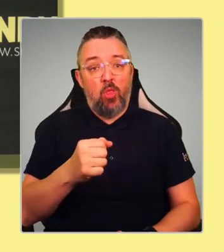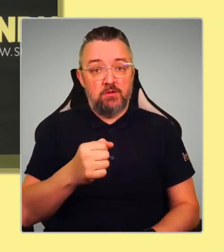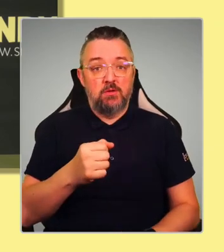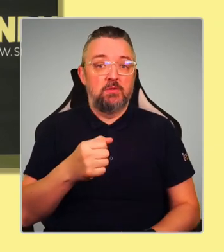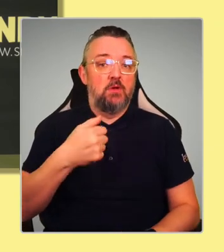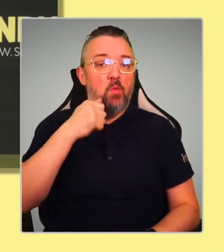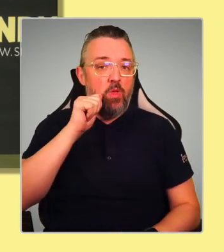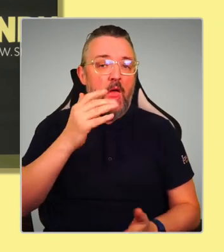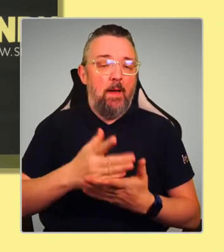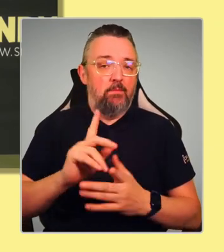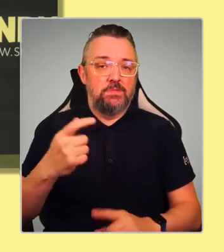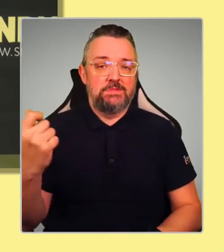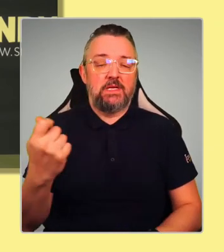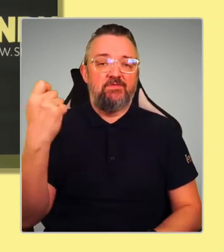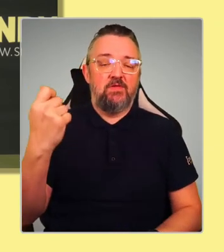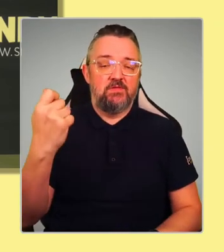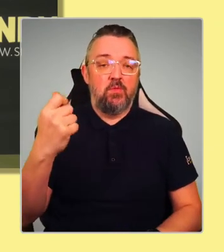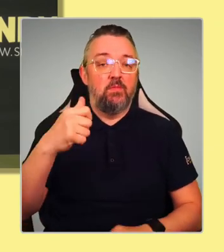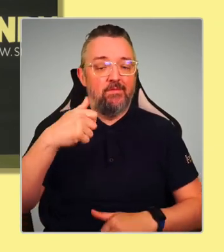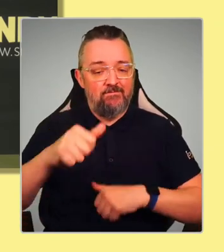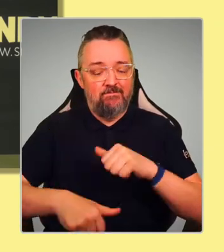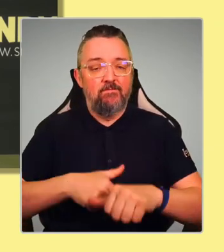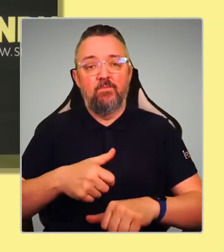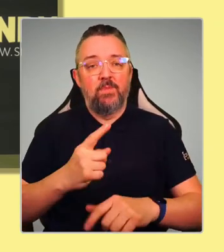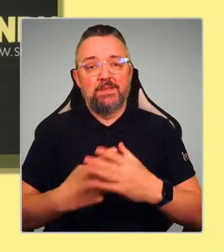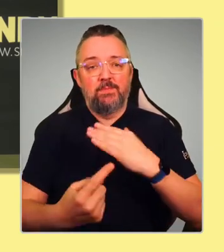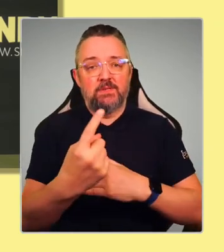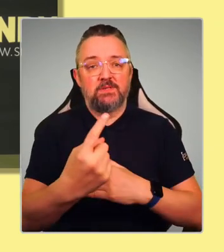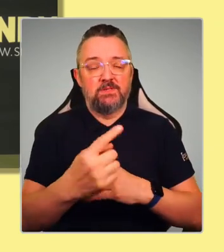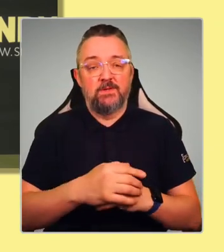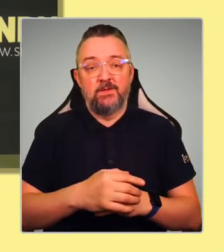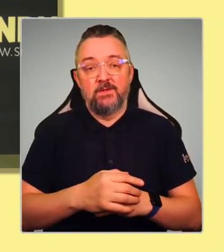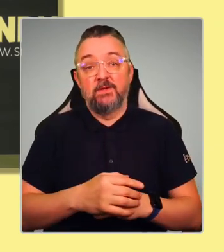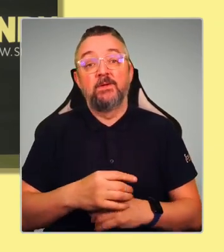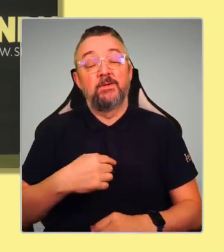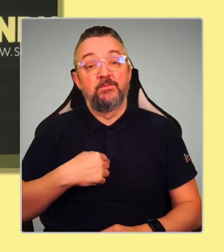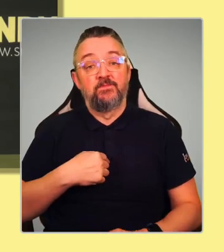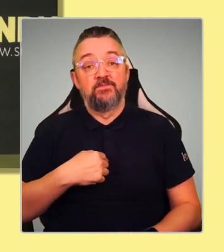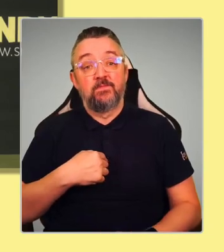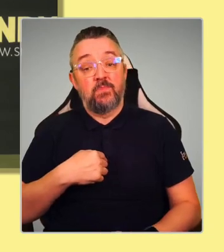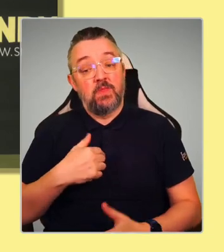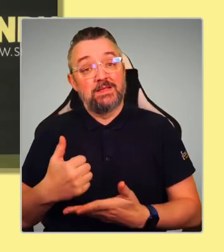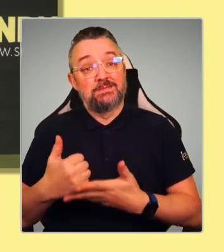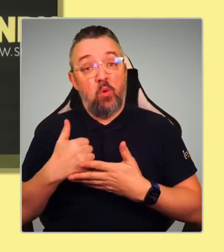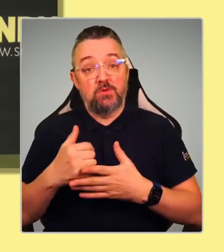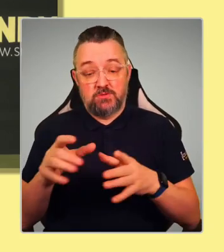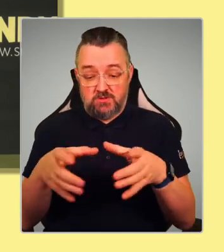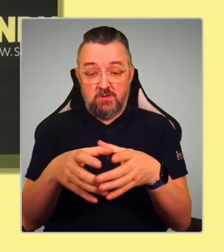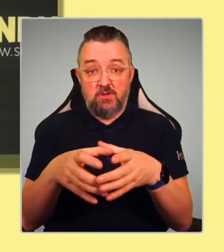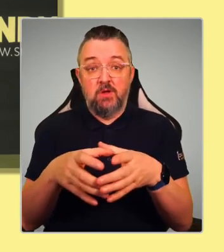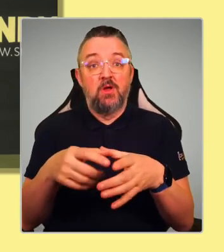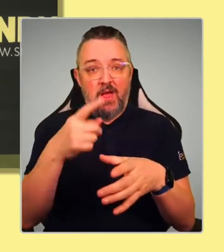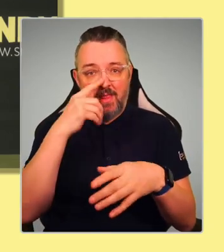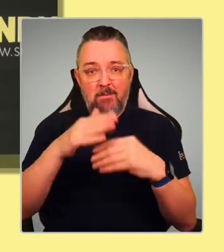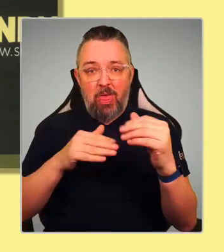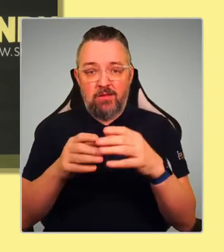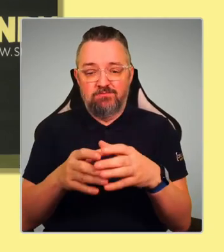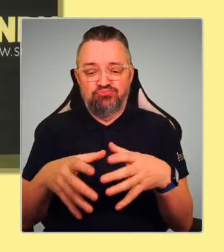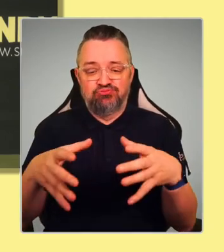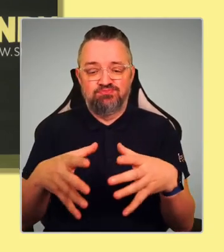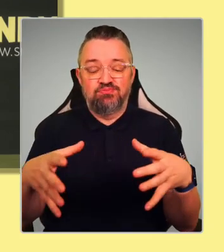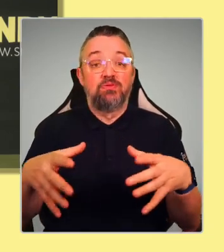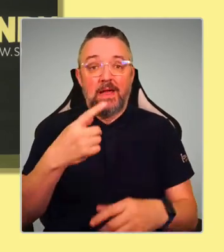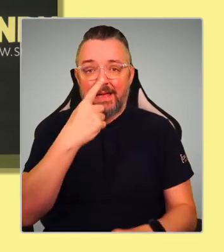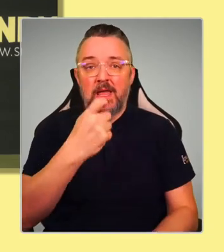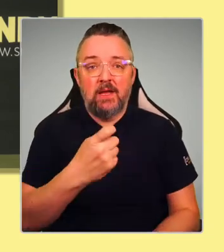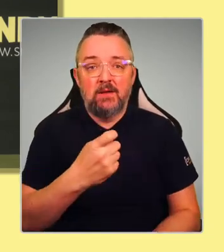independent country. And we can build up that support. We can persuade people. It's not a gradualist approach. It's about being